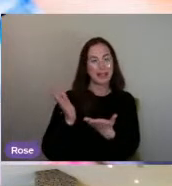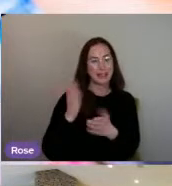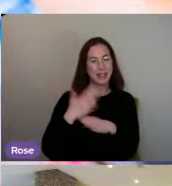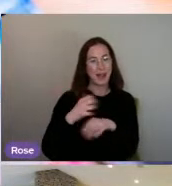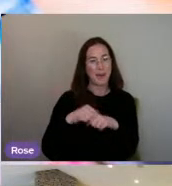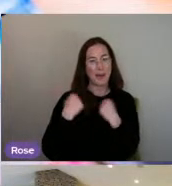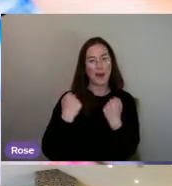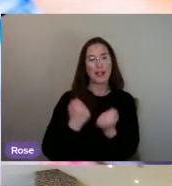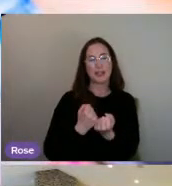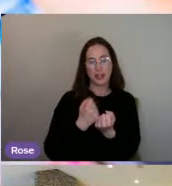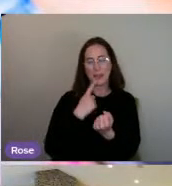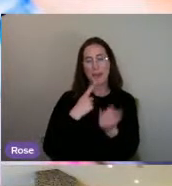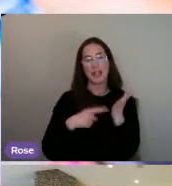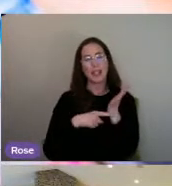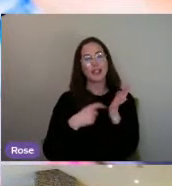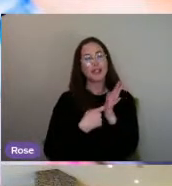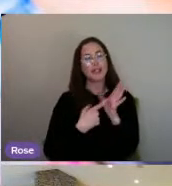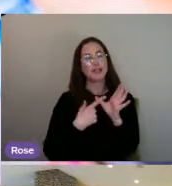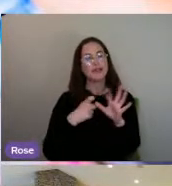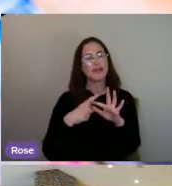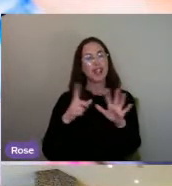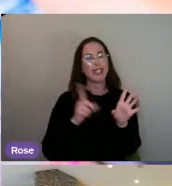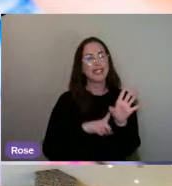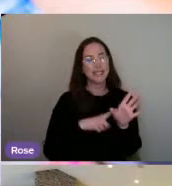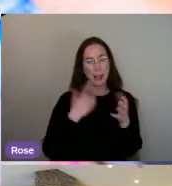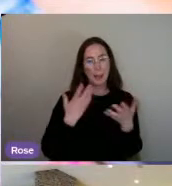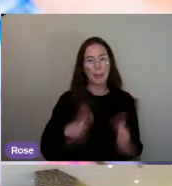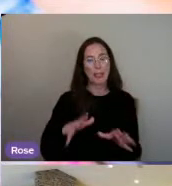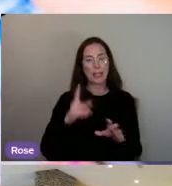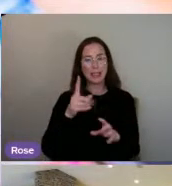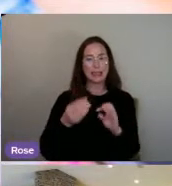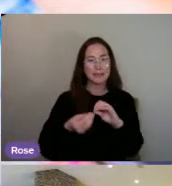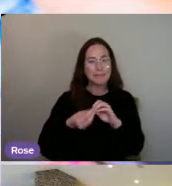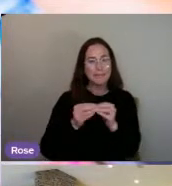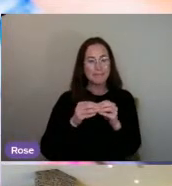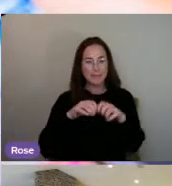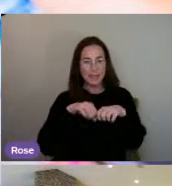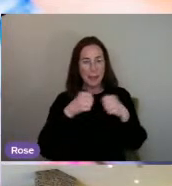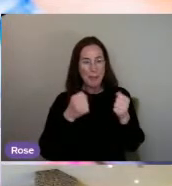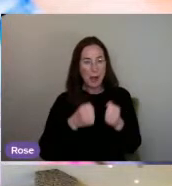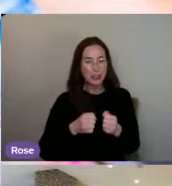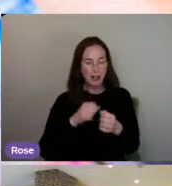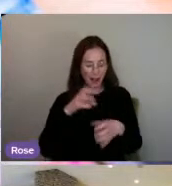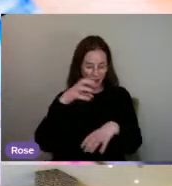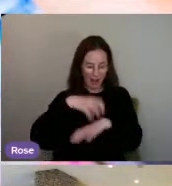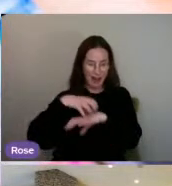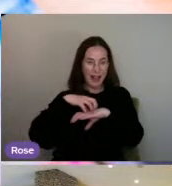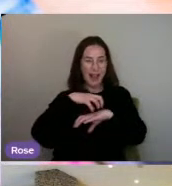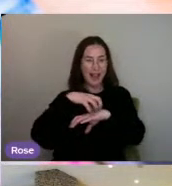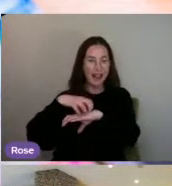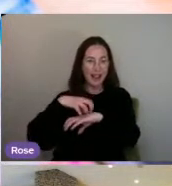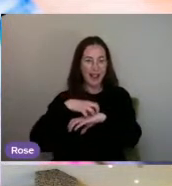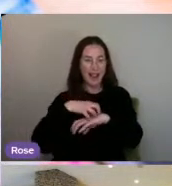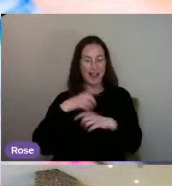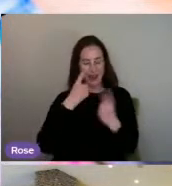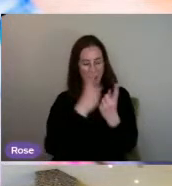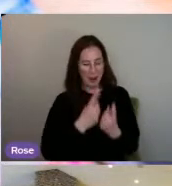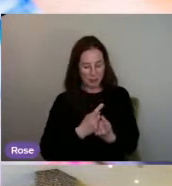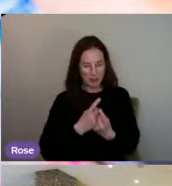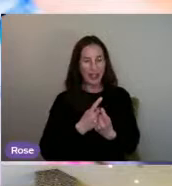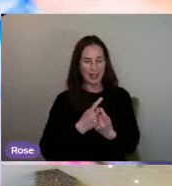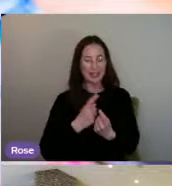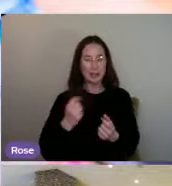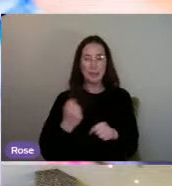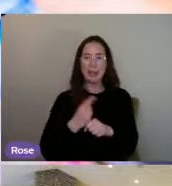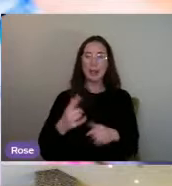that Tracy has done. And it's about creating small miniature models of objects that make